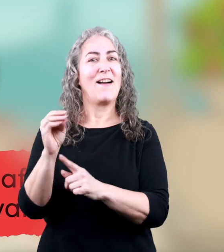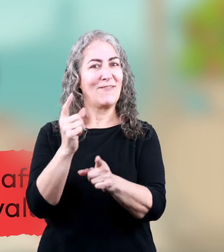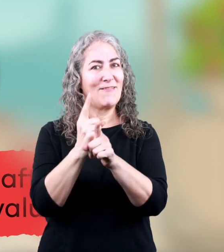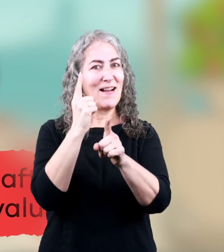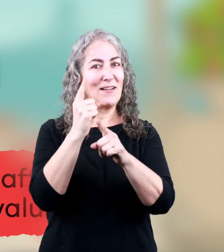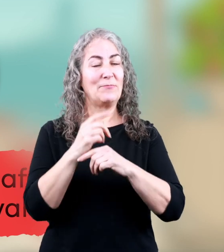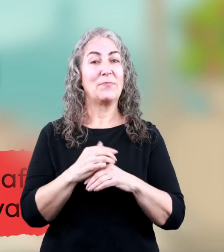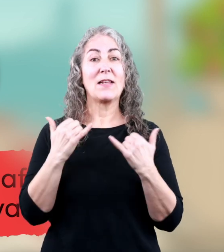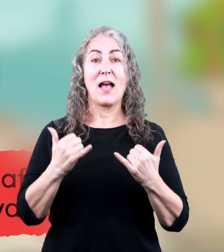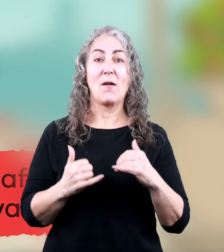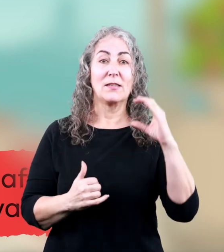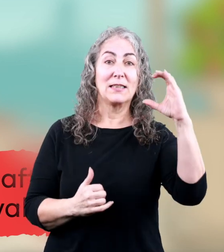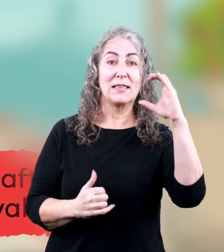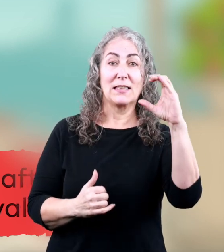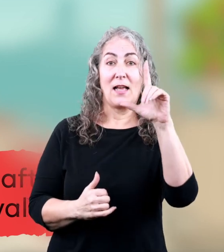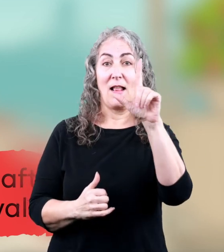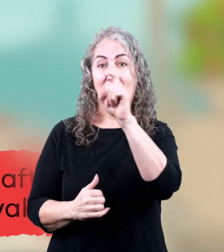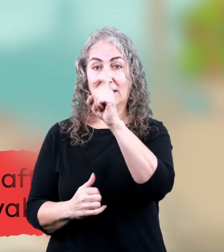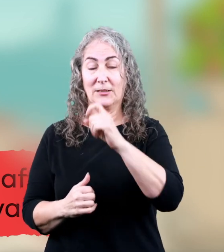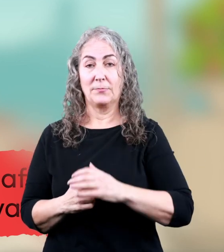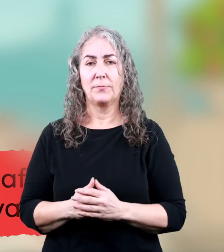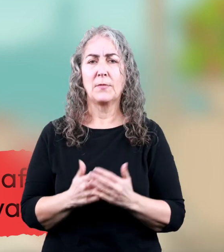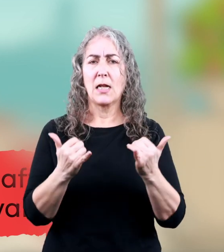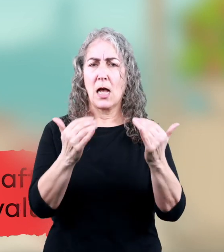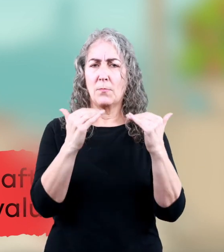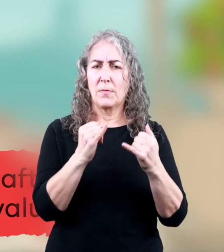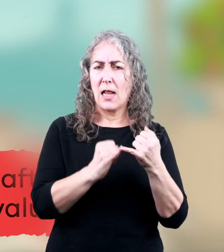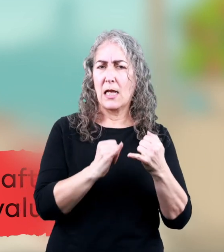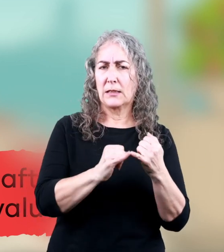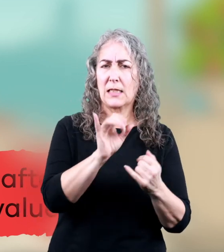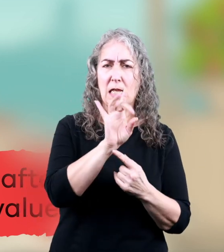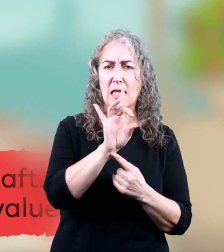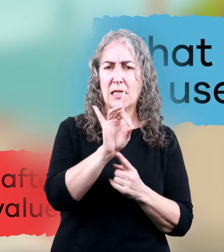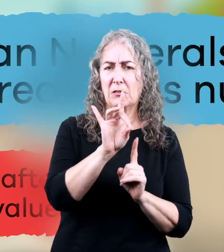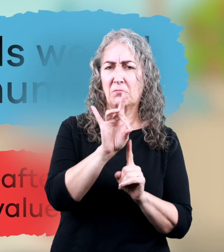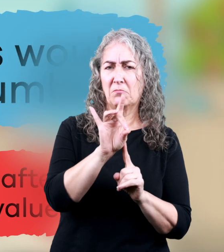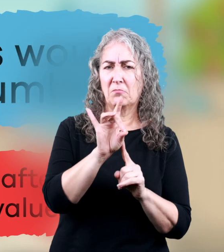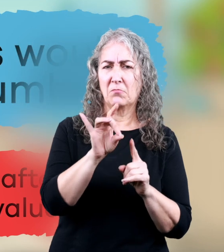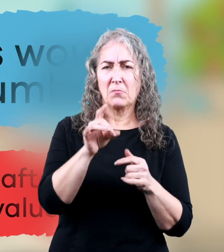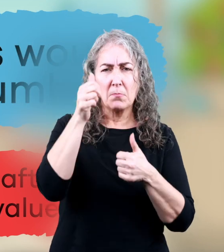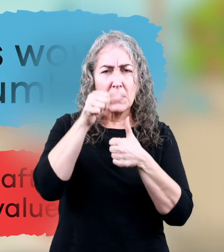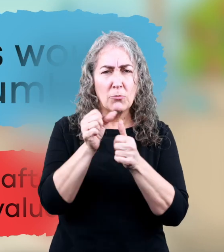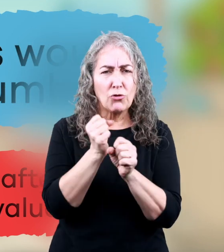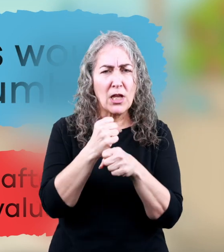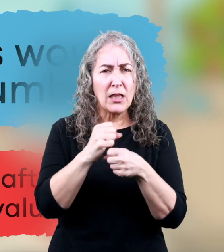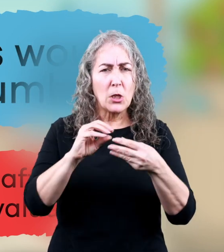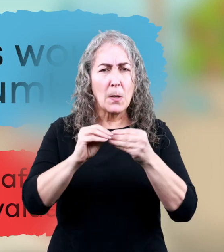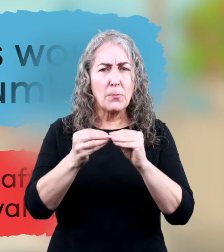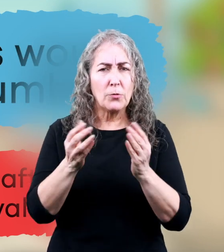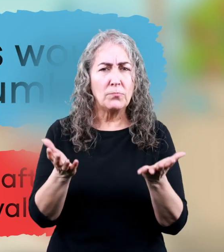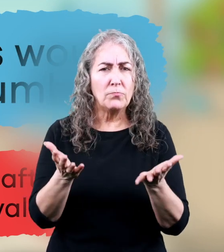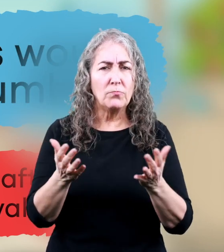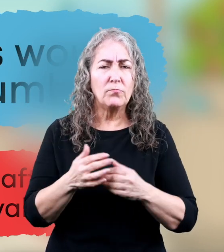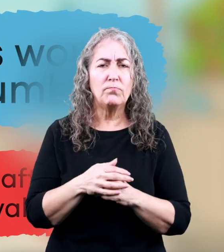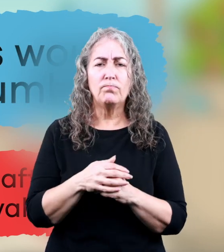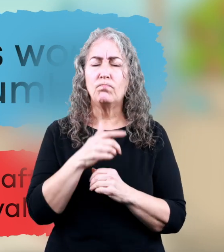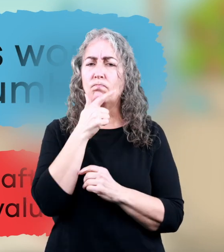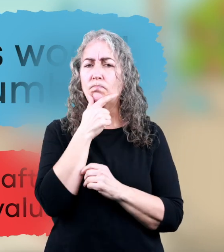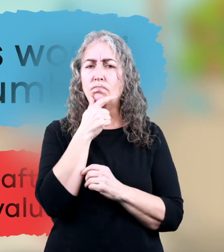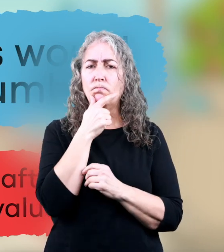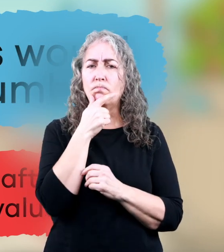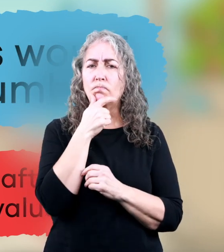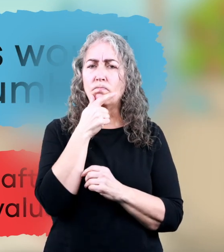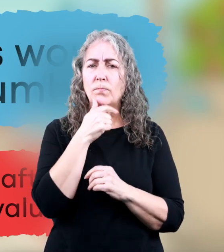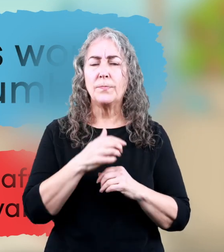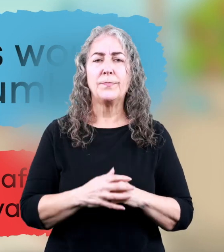we get 60. Last is the number 8. What Roman numerals would we use to create